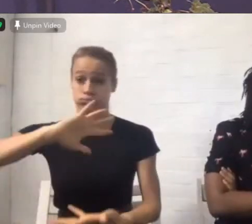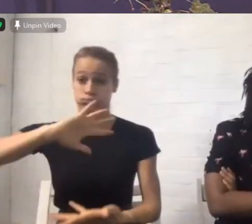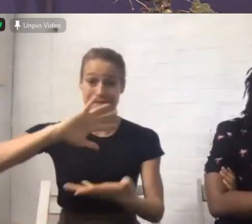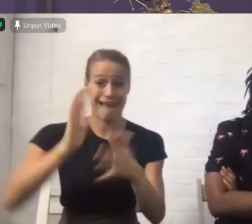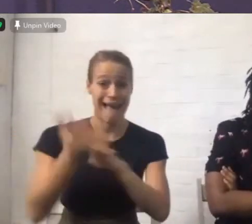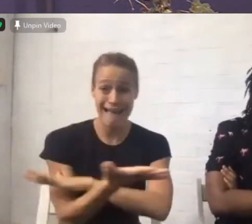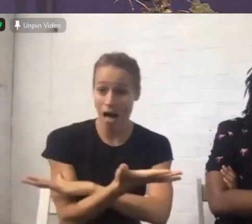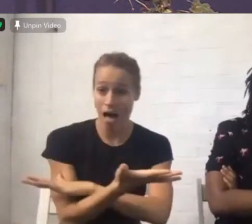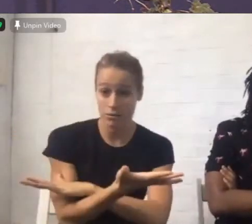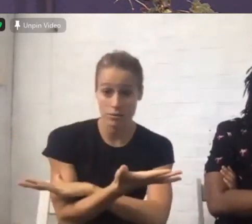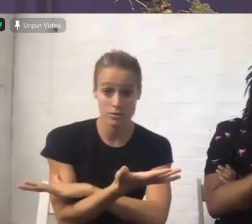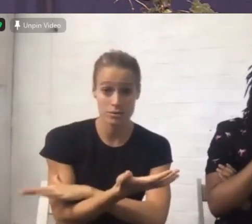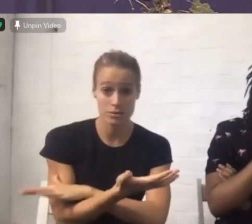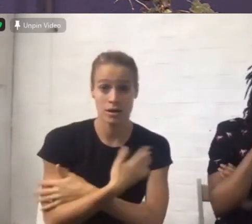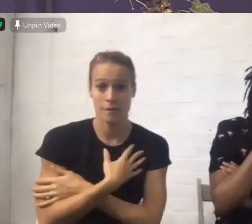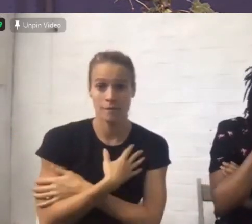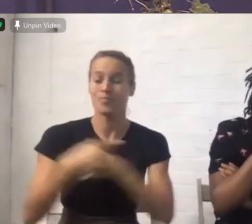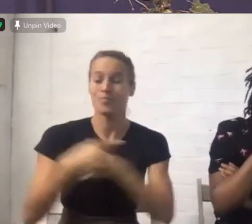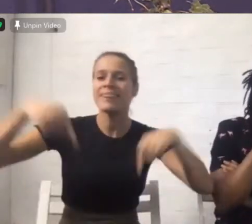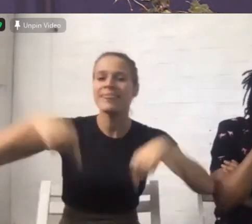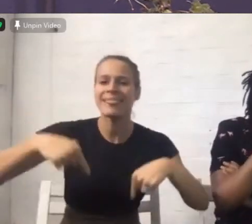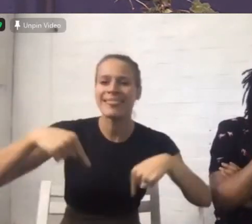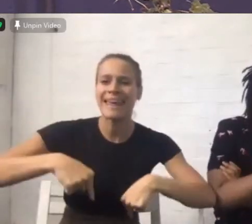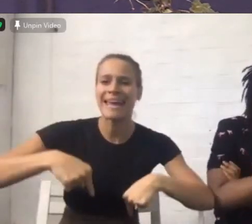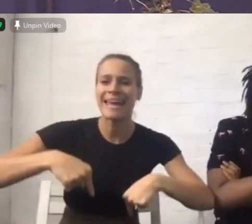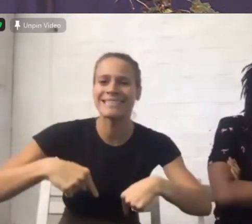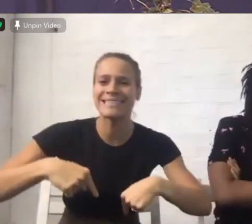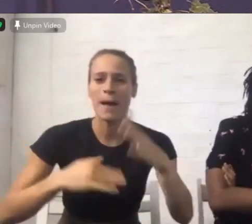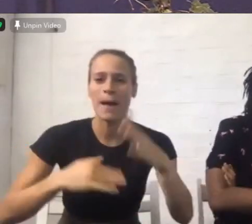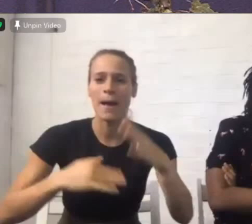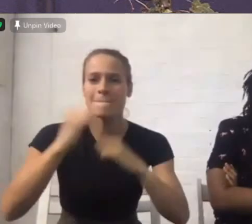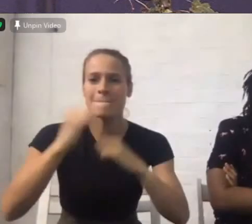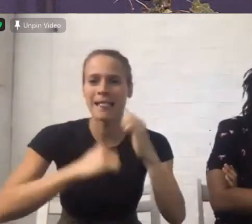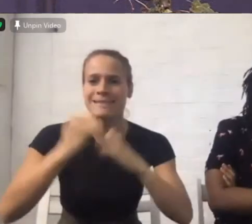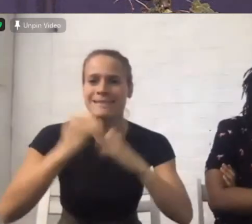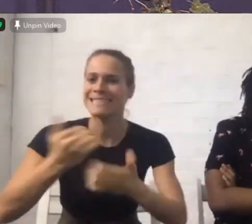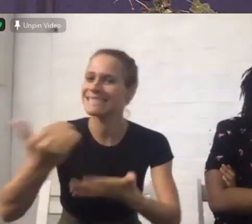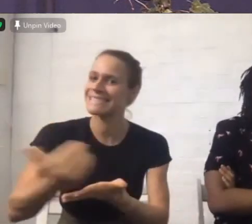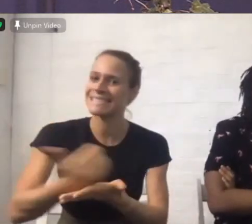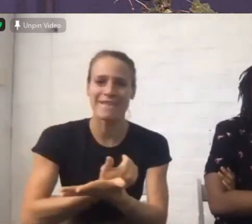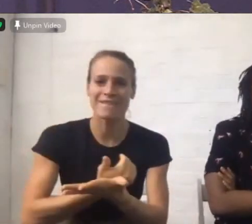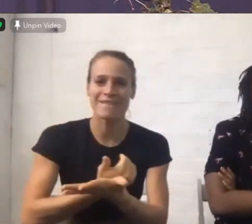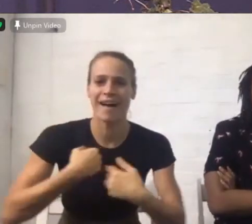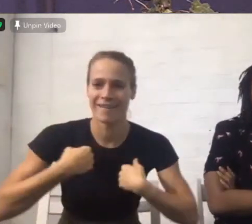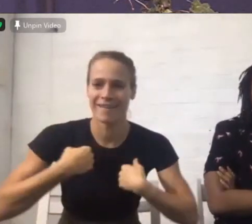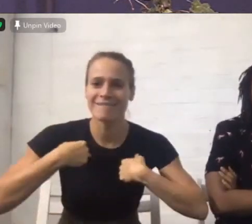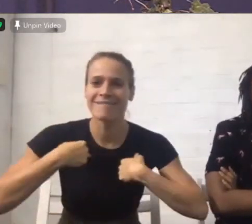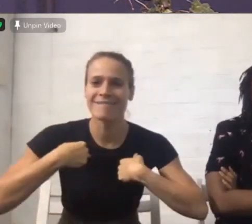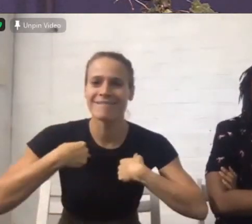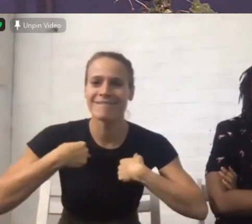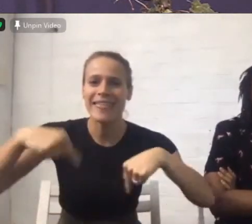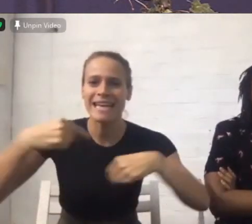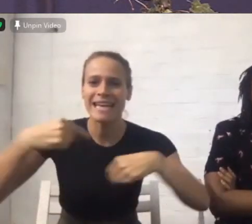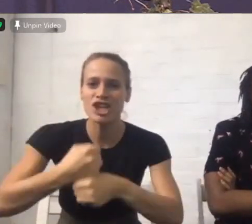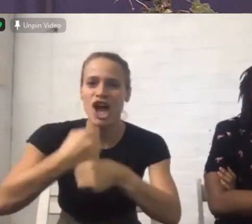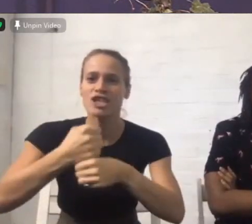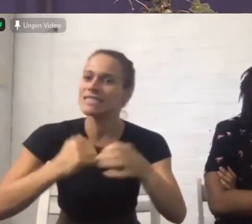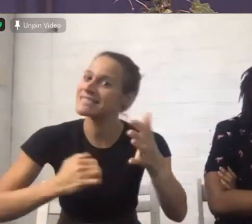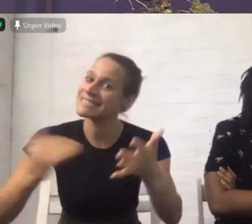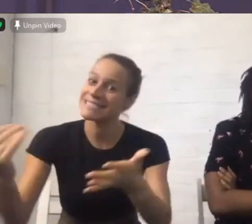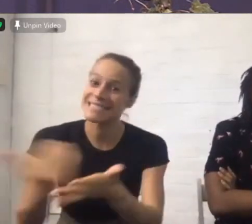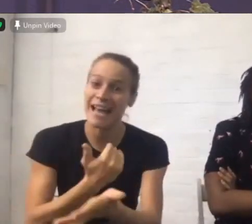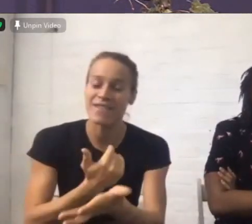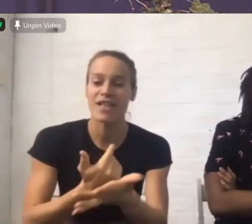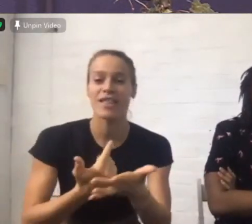safer than Ikea this is safer than Sainsbury's this is safer than Asda amen